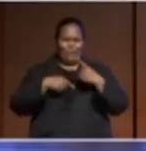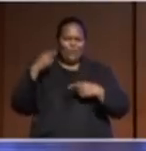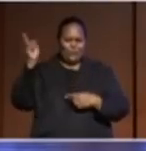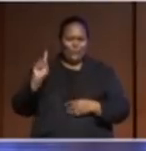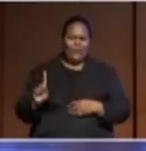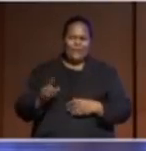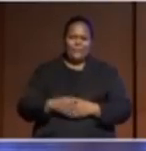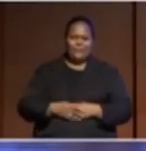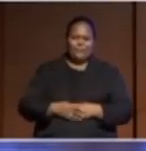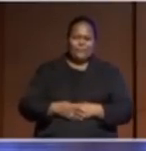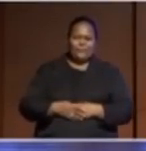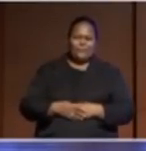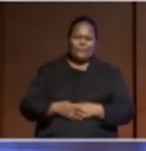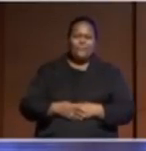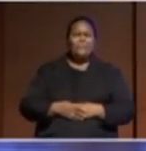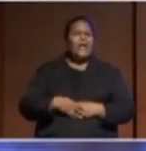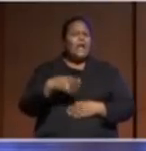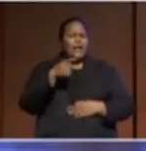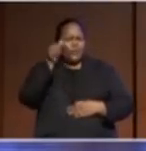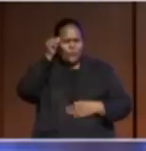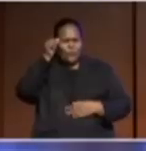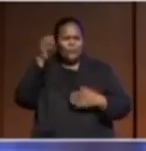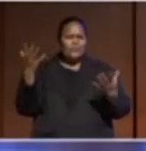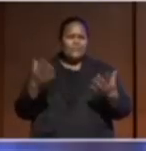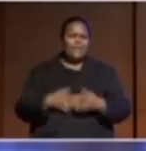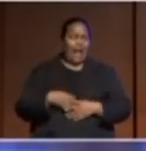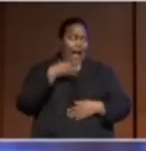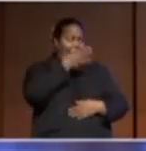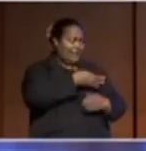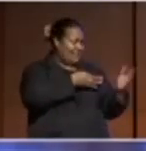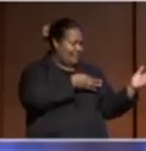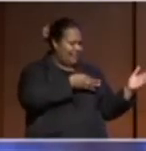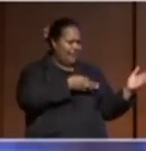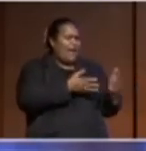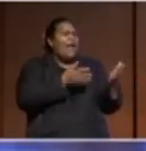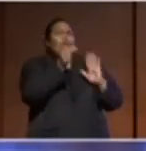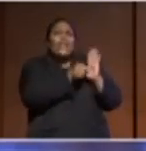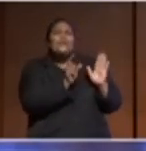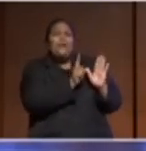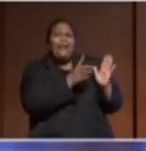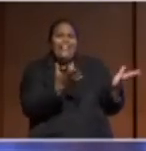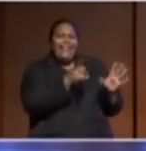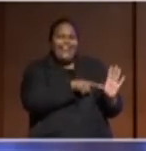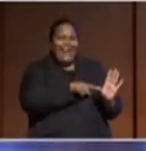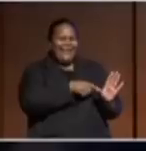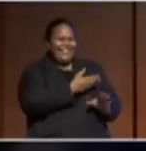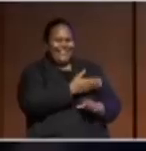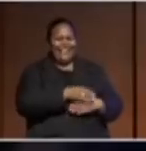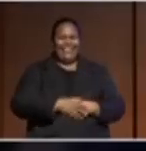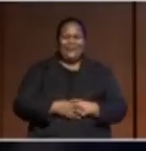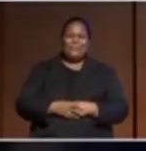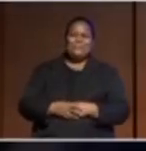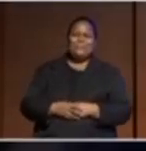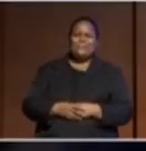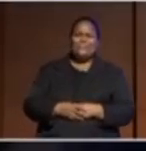generation, because I know you're all wanting to know this. I just asked Simon how old he was. I'm that rude. And I have to say, we're